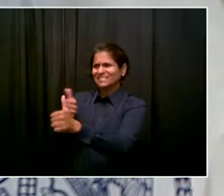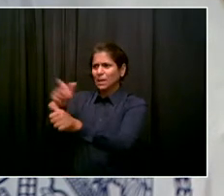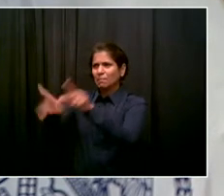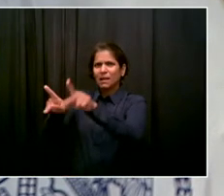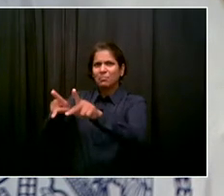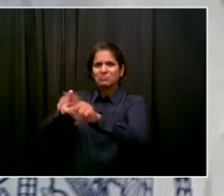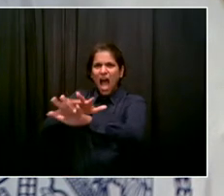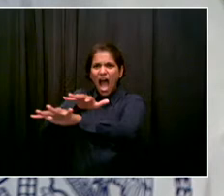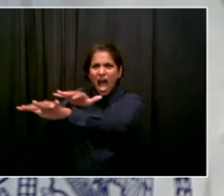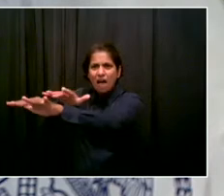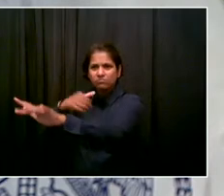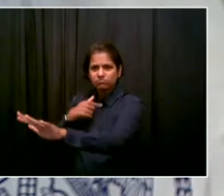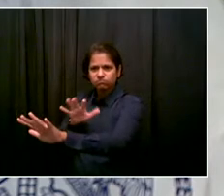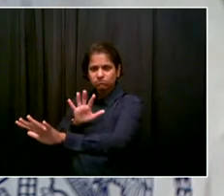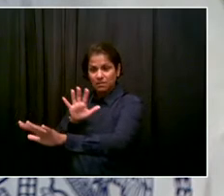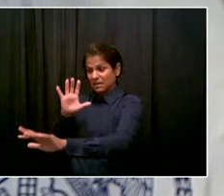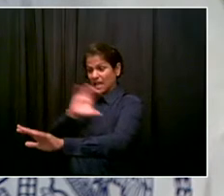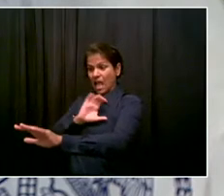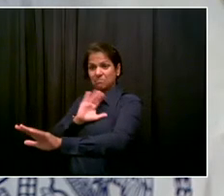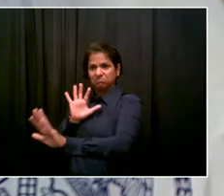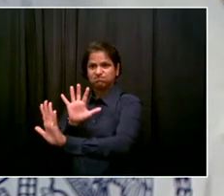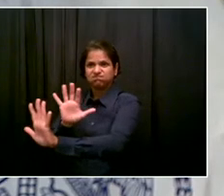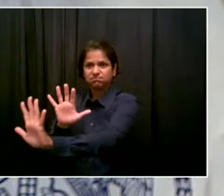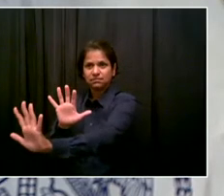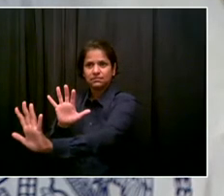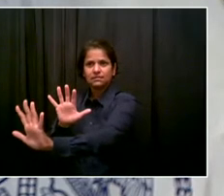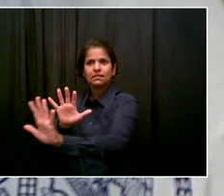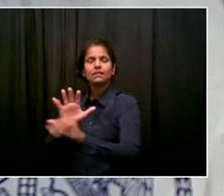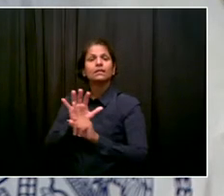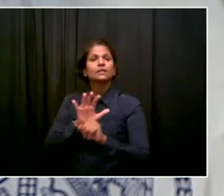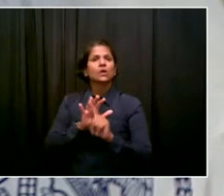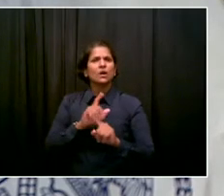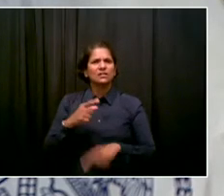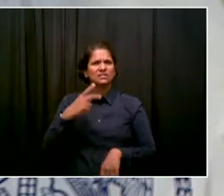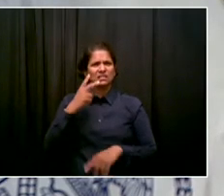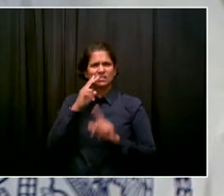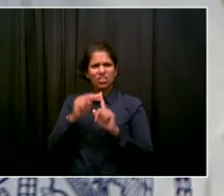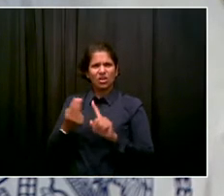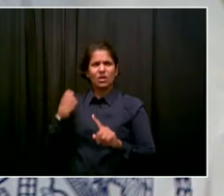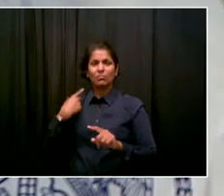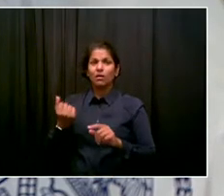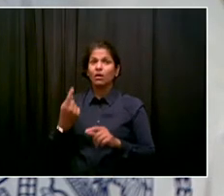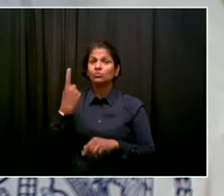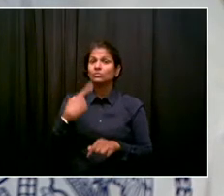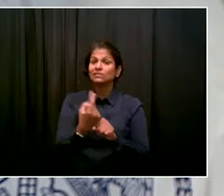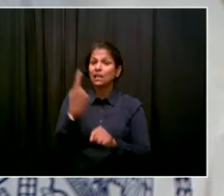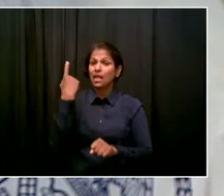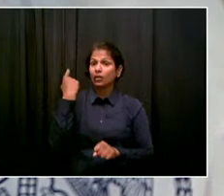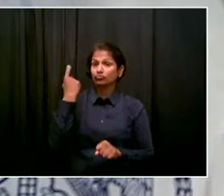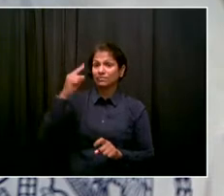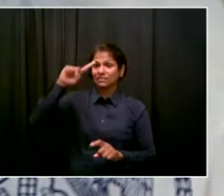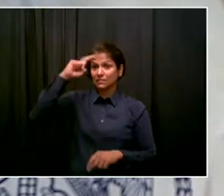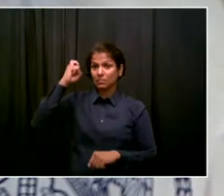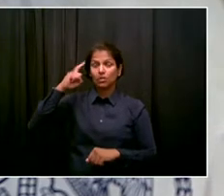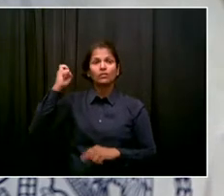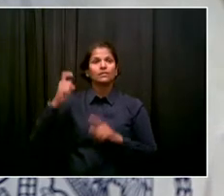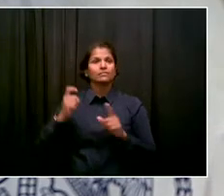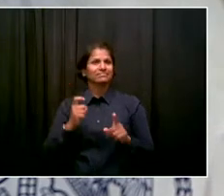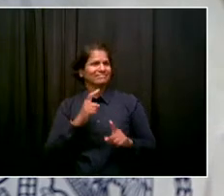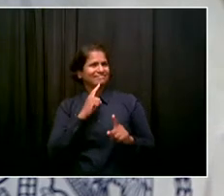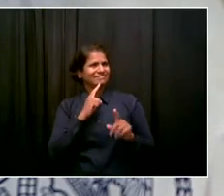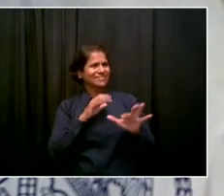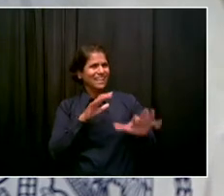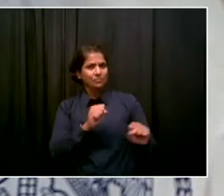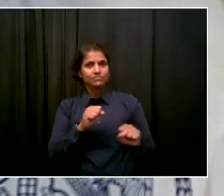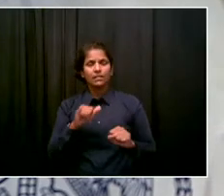officers in riot gear the right answer? Is there a less heavy-handed way to go about curfew enforcement if that's what you want?